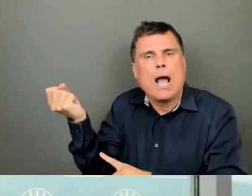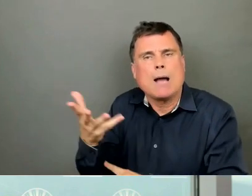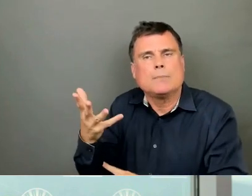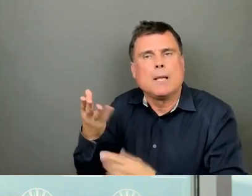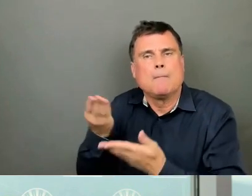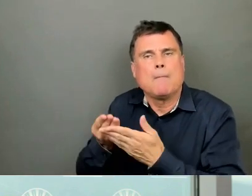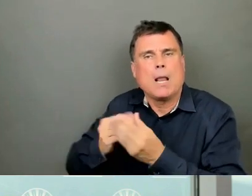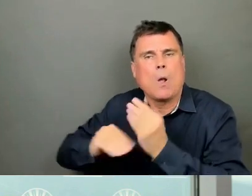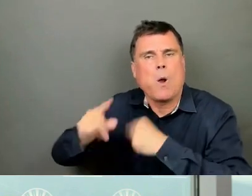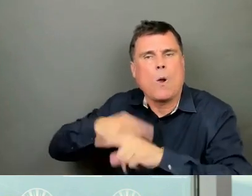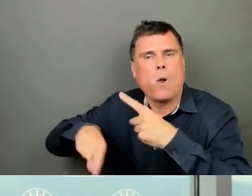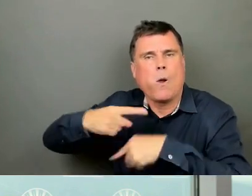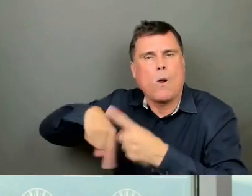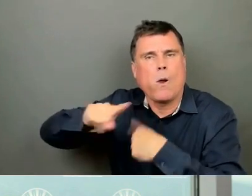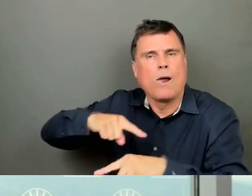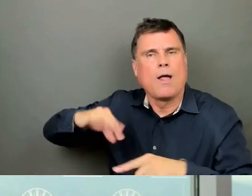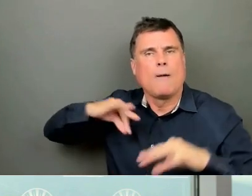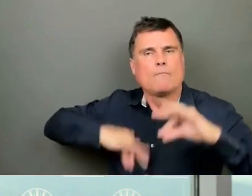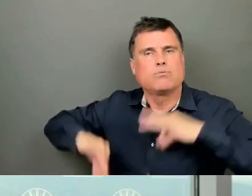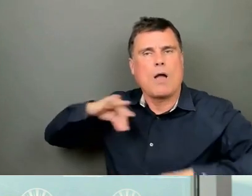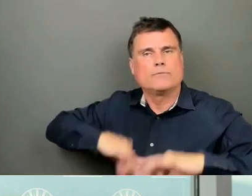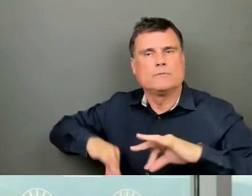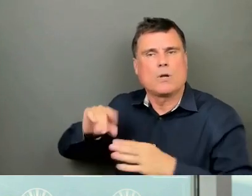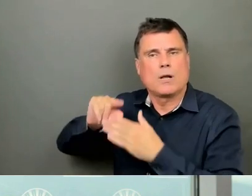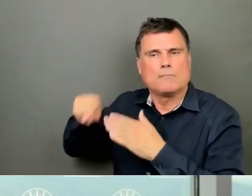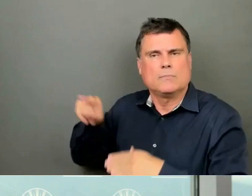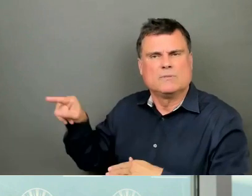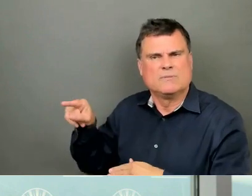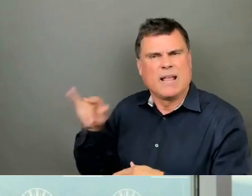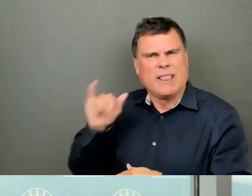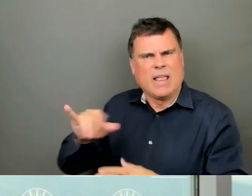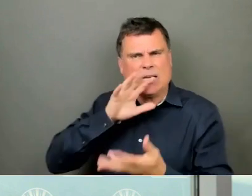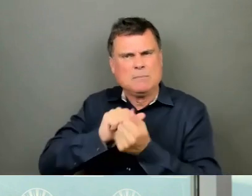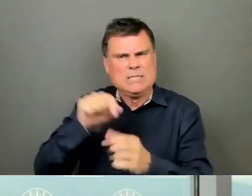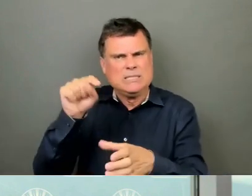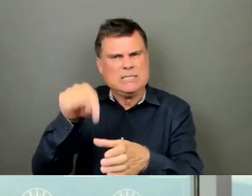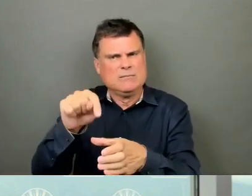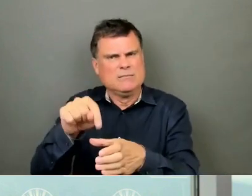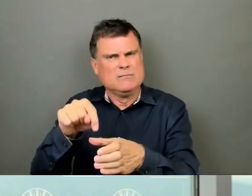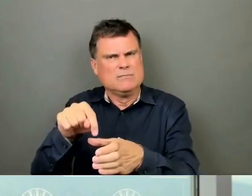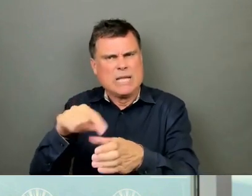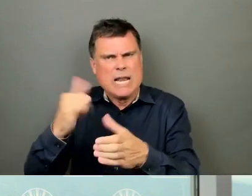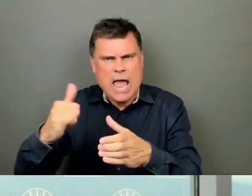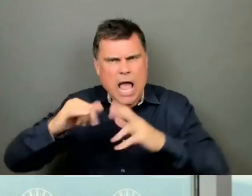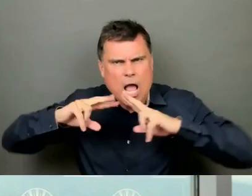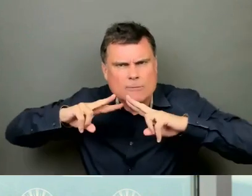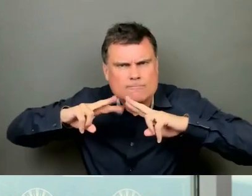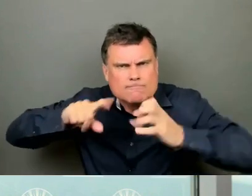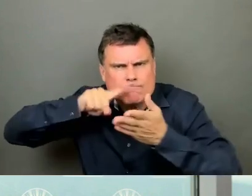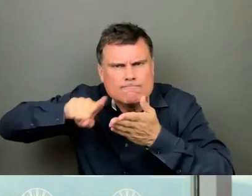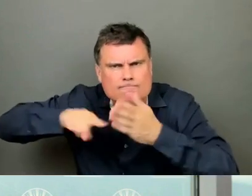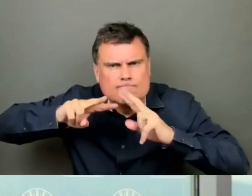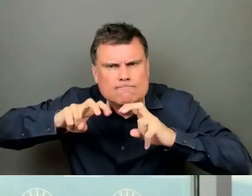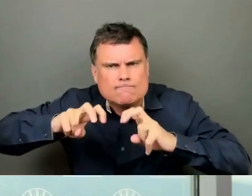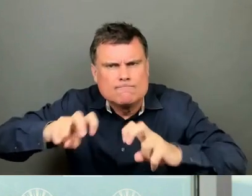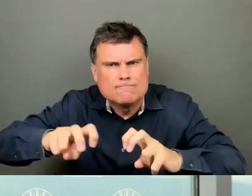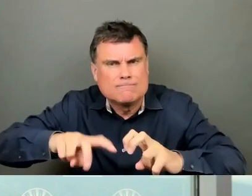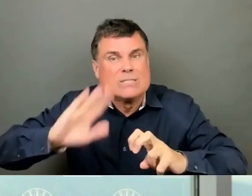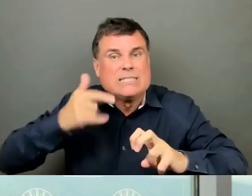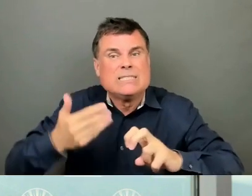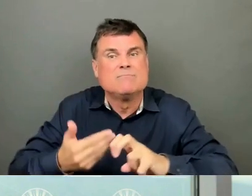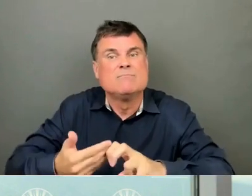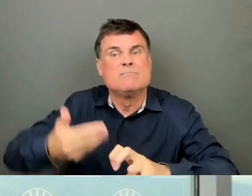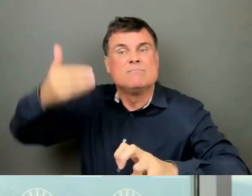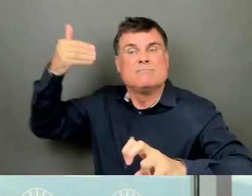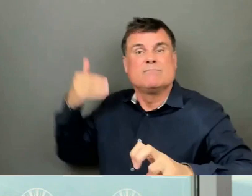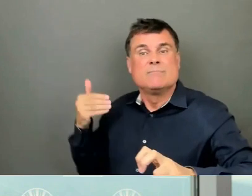revenues. As this commission winds up, what can your government do to hold people to account for apparent negligence that contributed to